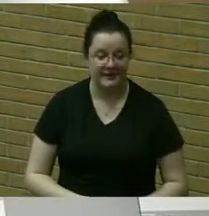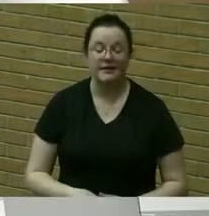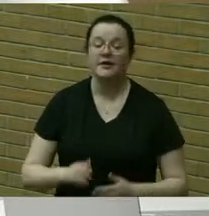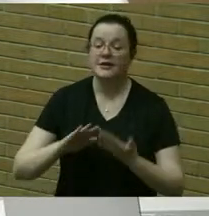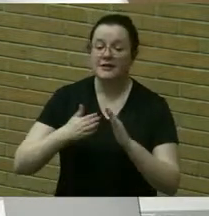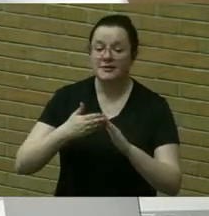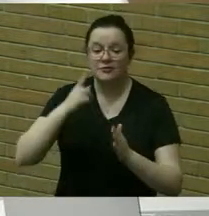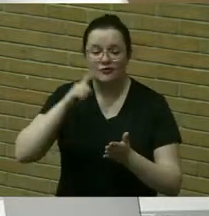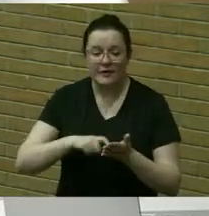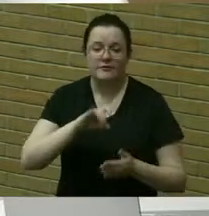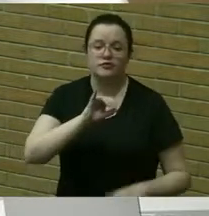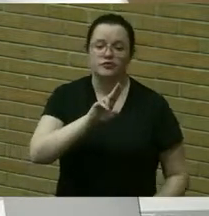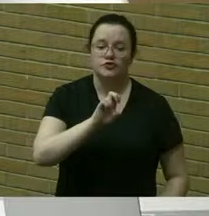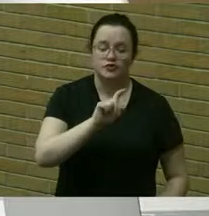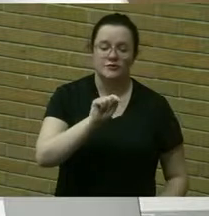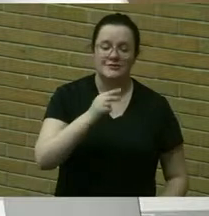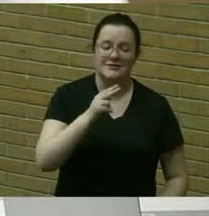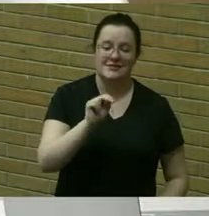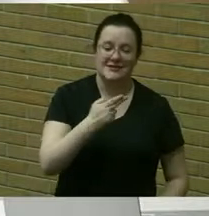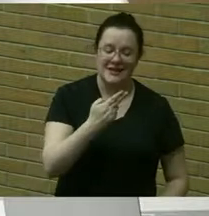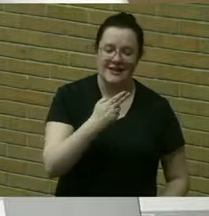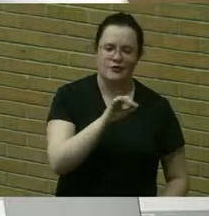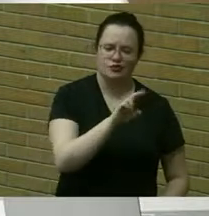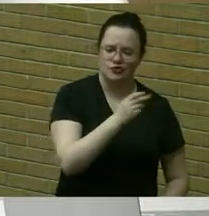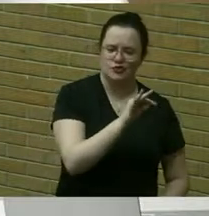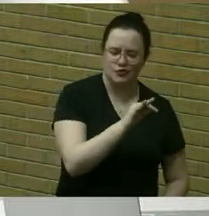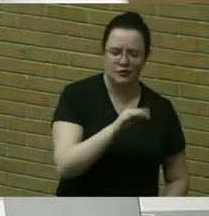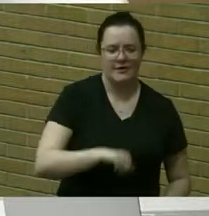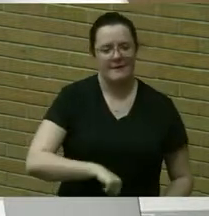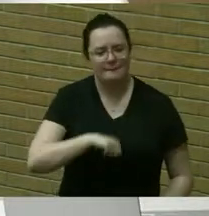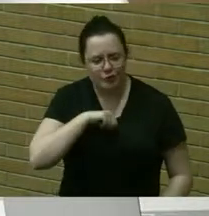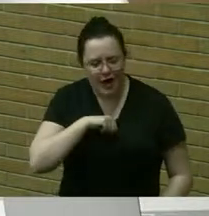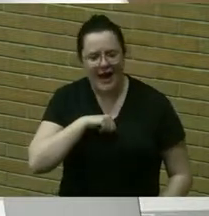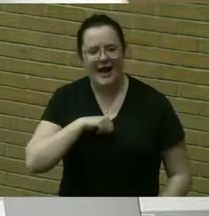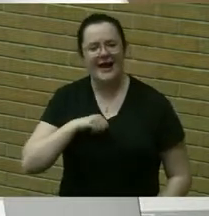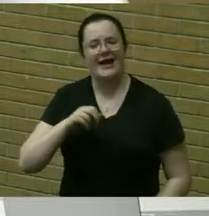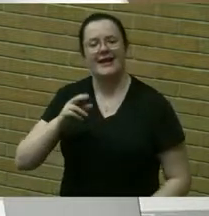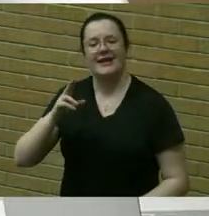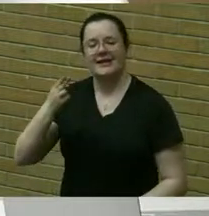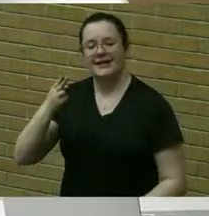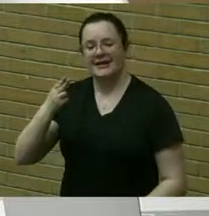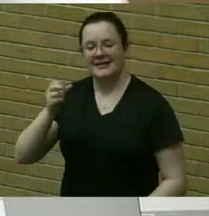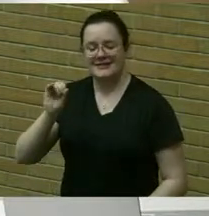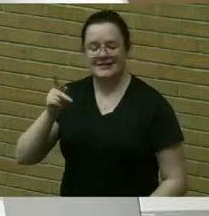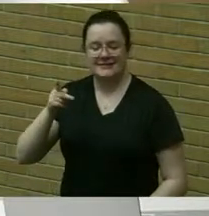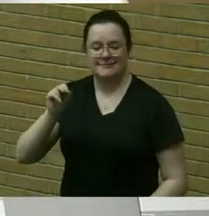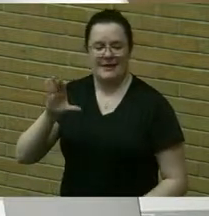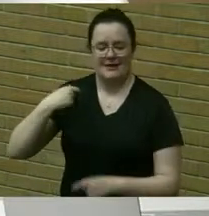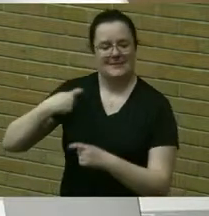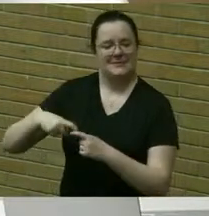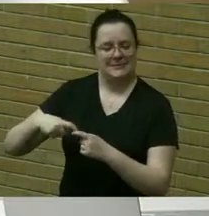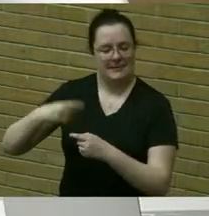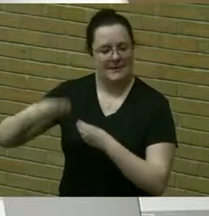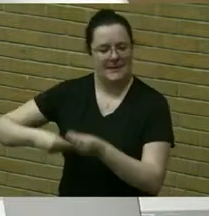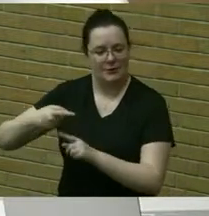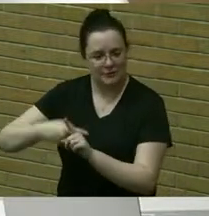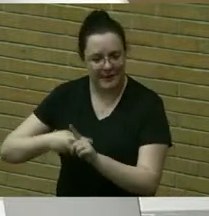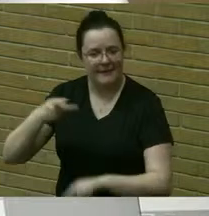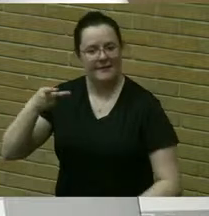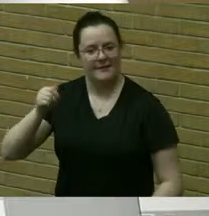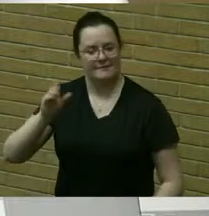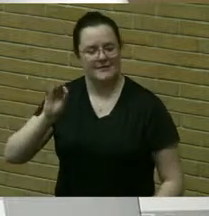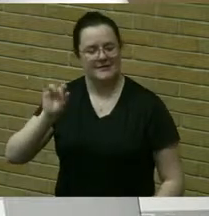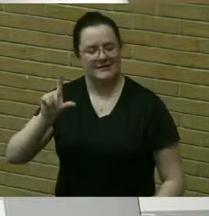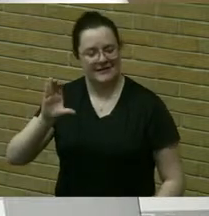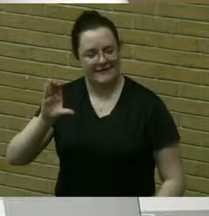hispanic heritage month and asian and the pacific islander heritage month specific groups have provided